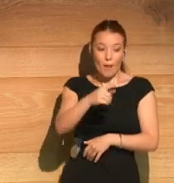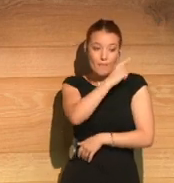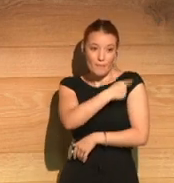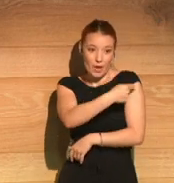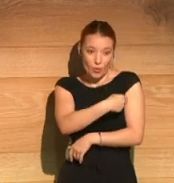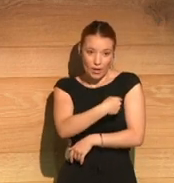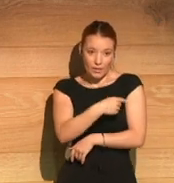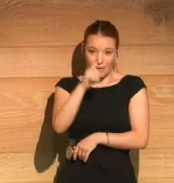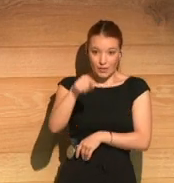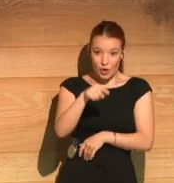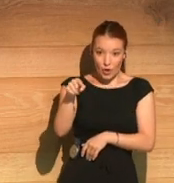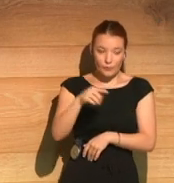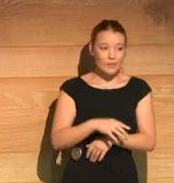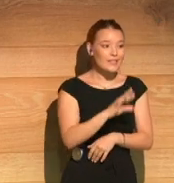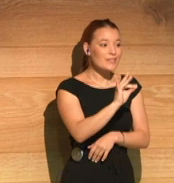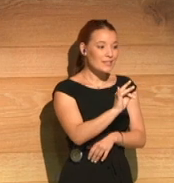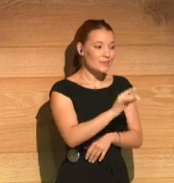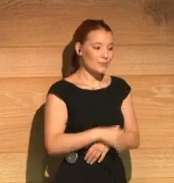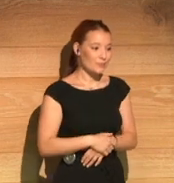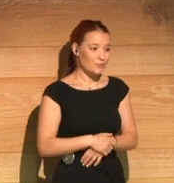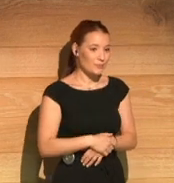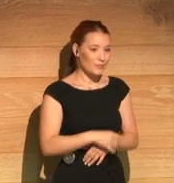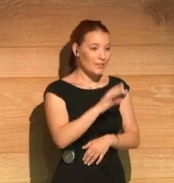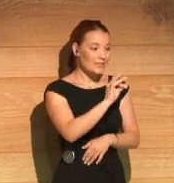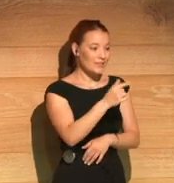Yes, unfortunately, I wish I was there with you.